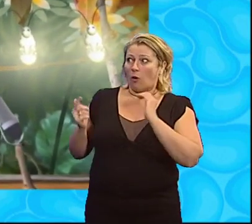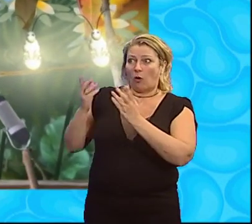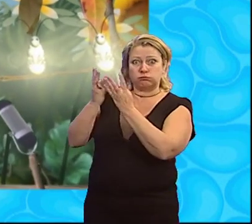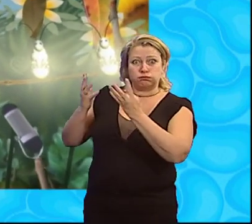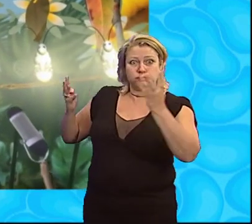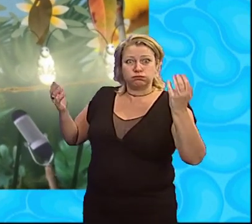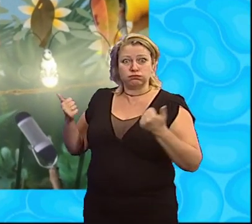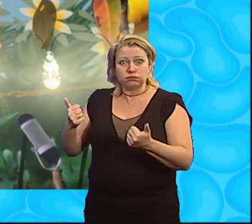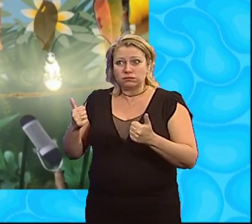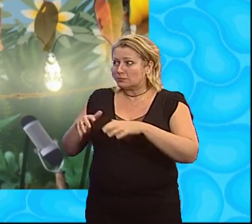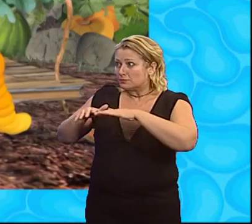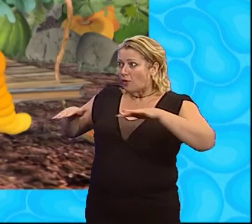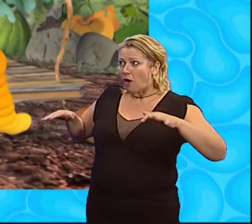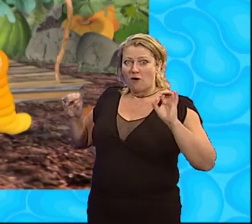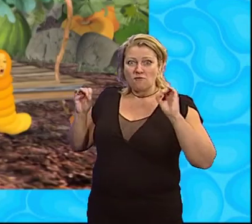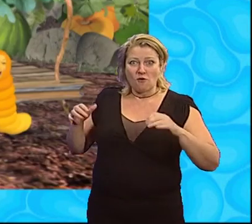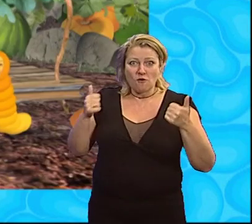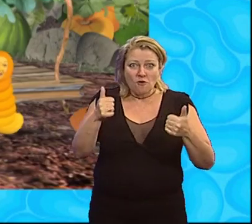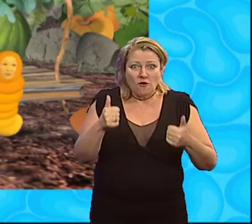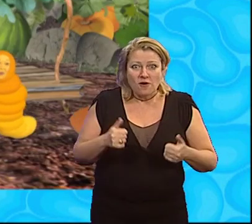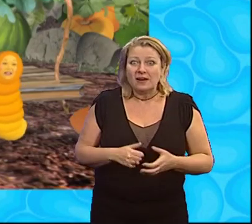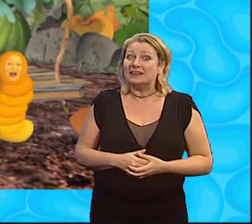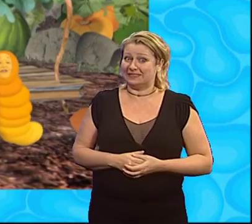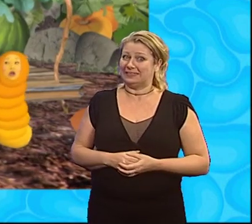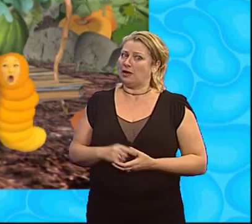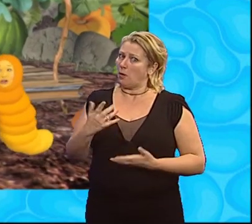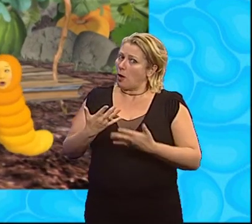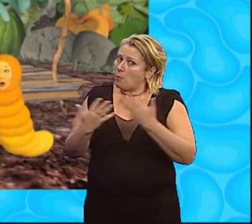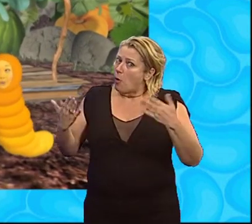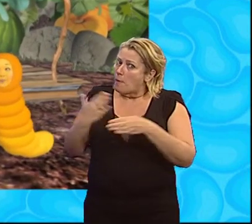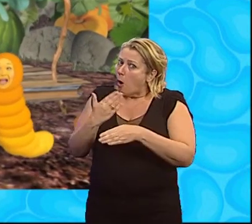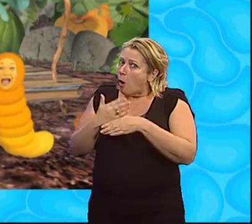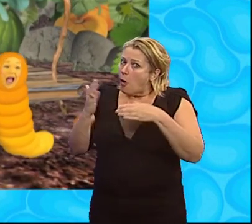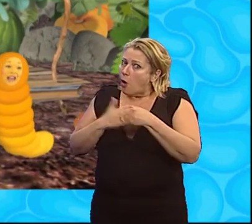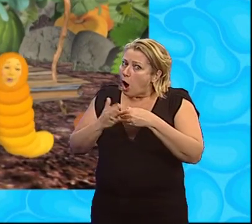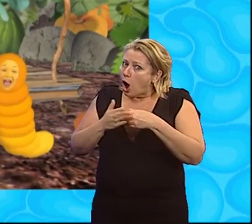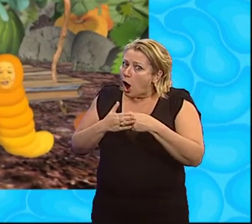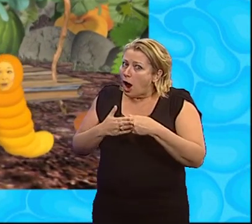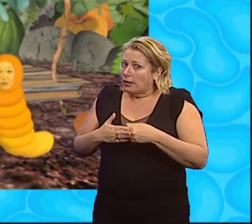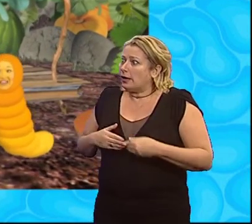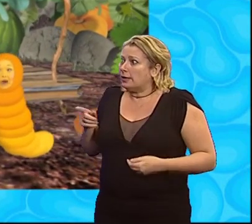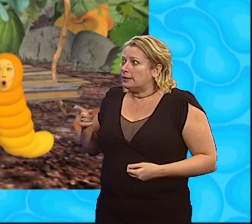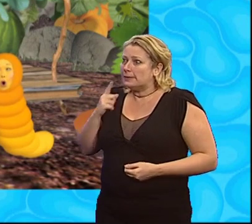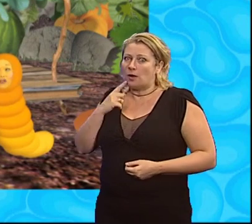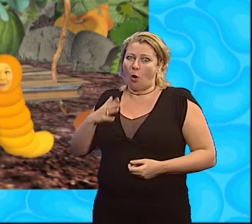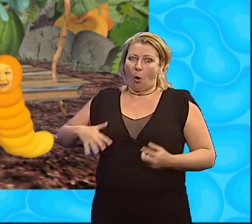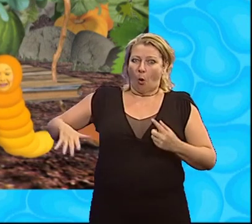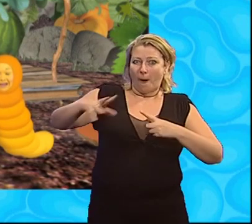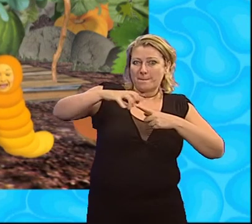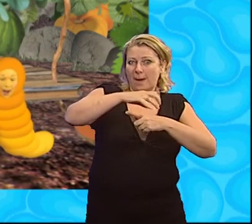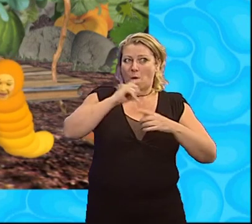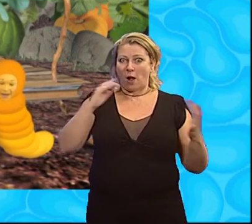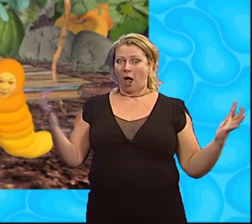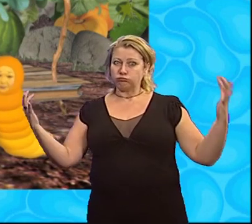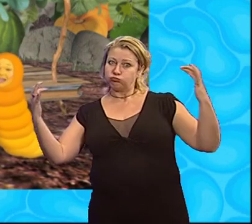job with the stage He sure has But we still have a lot to do Now we have to impress all the bugs